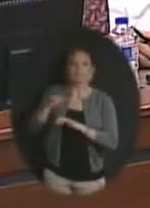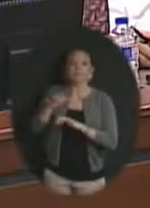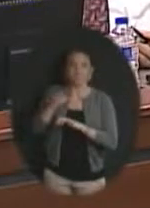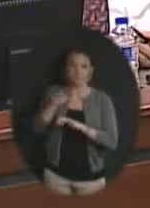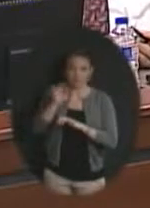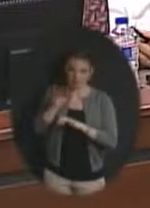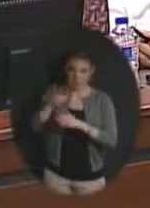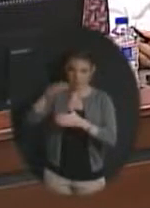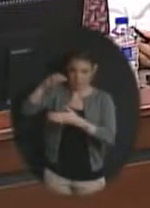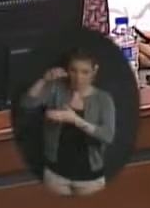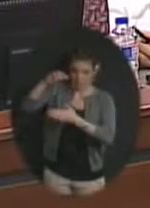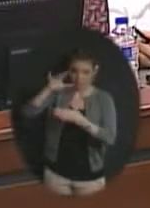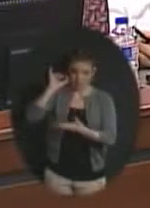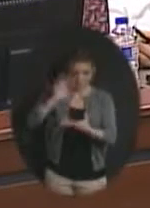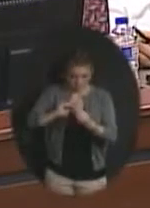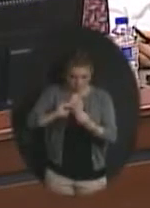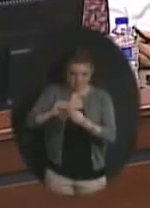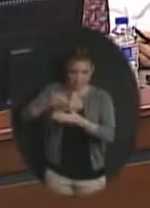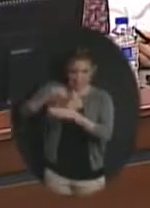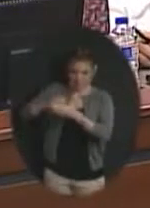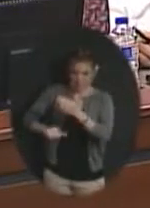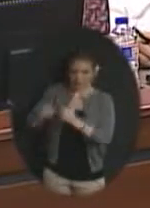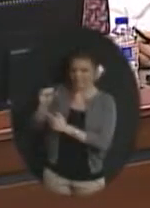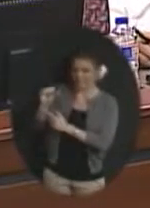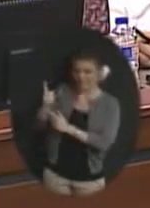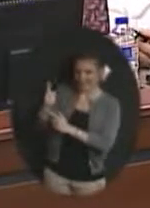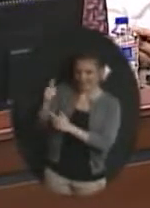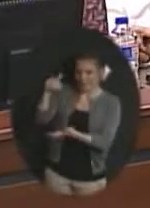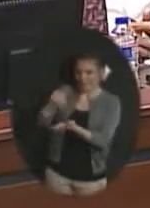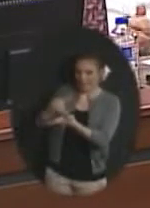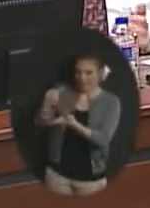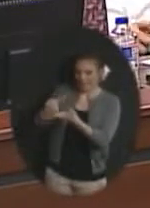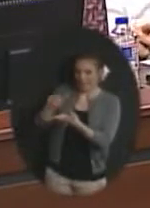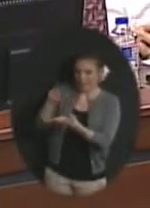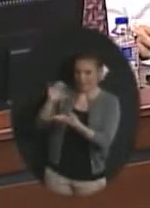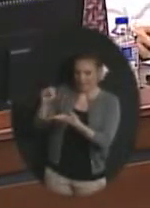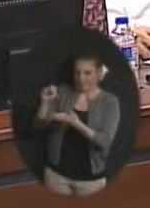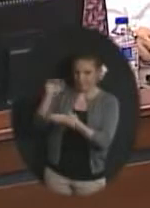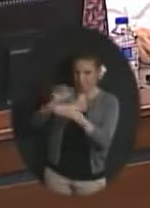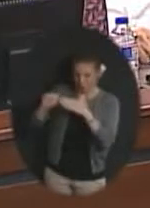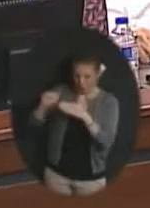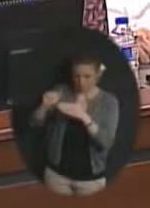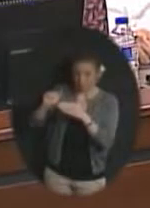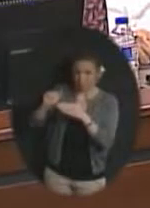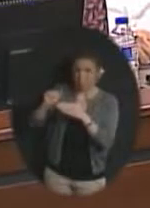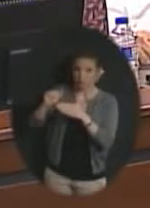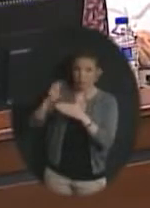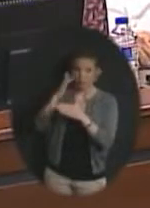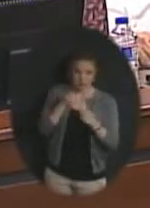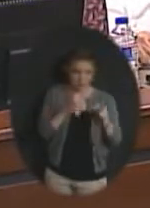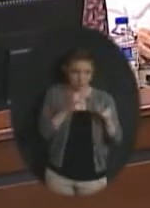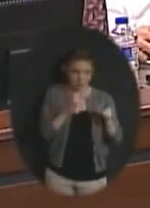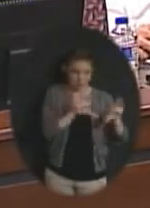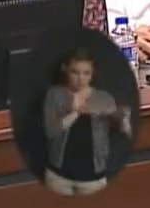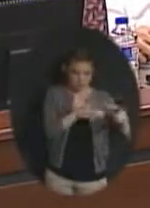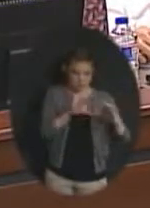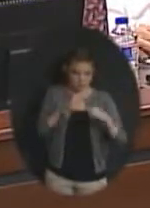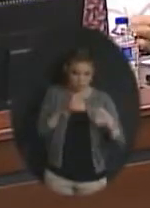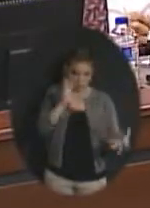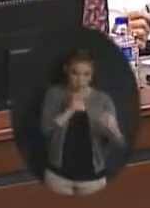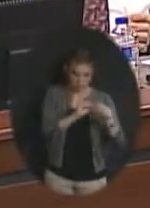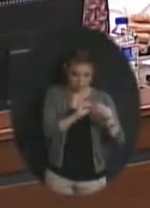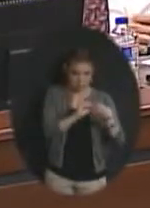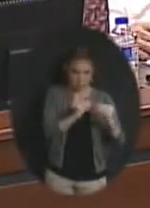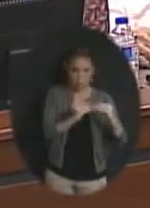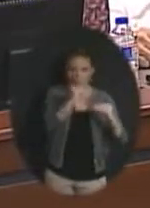that deduct ten million dollars because our total of those two funds is more than 10 million is then you take that